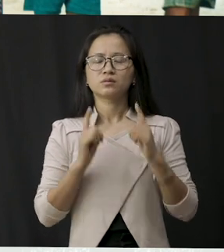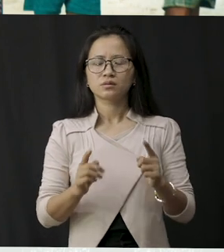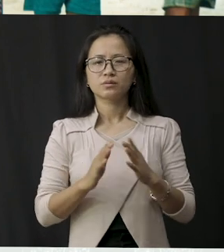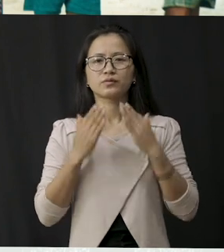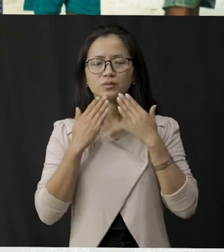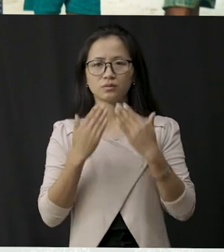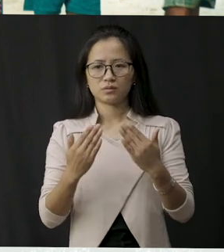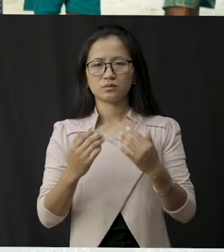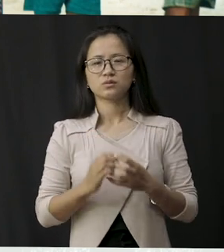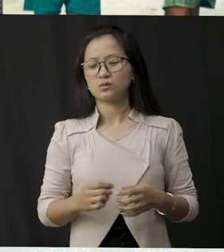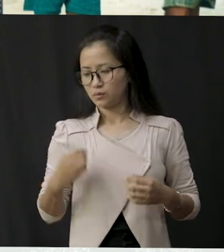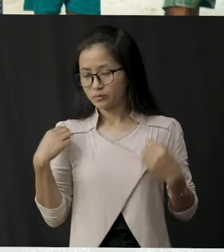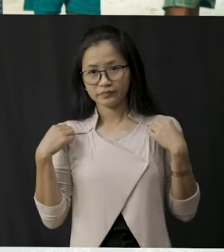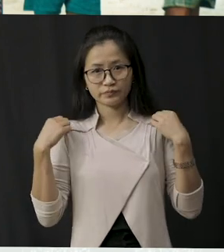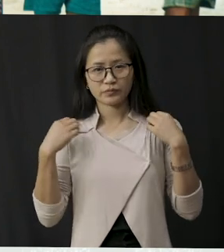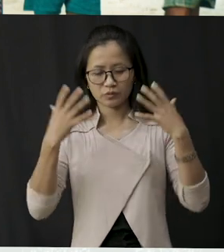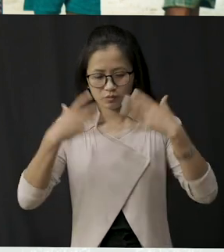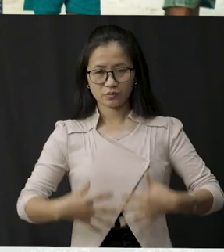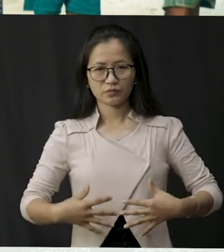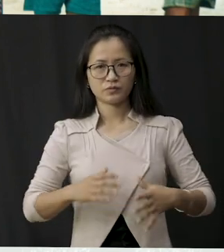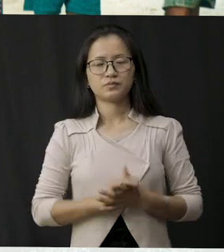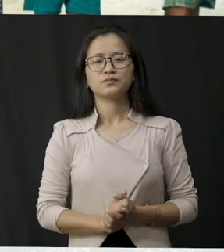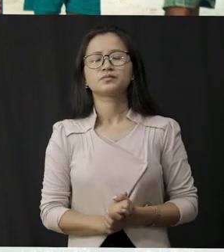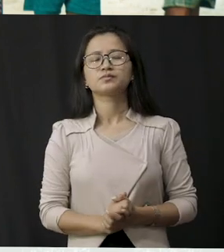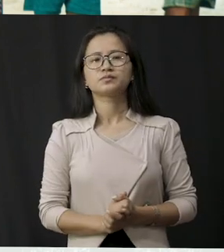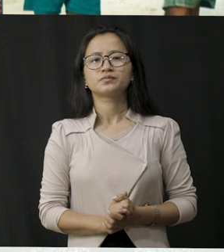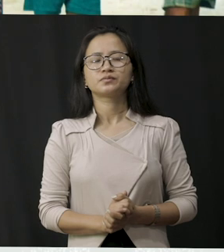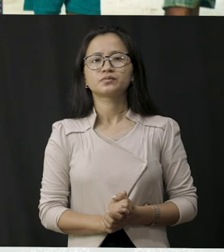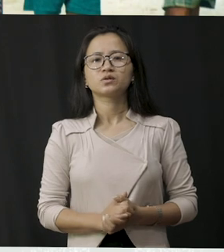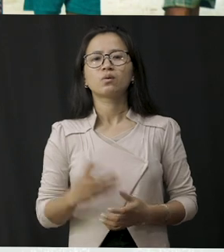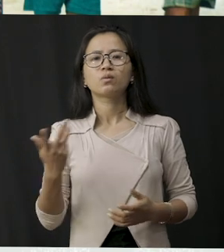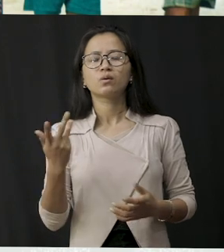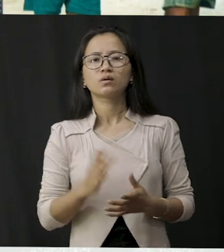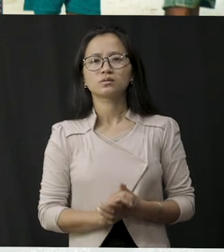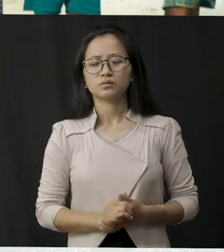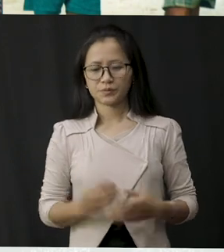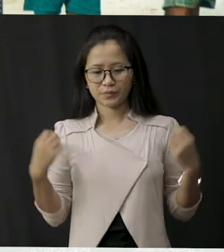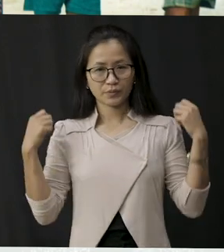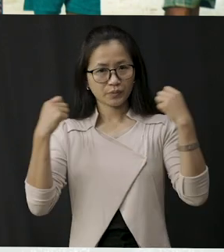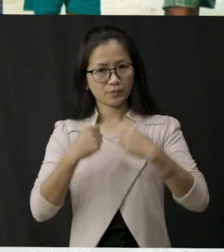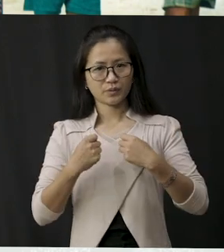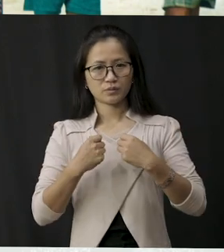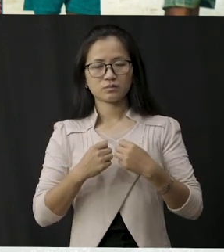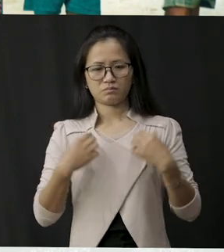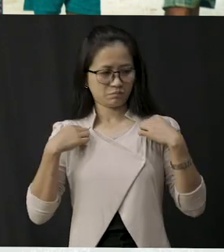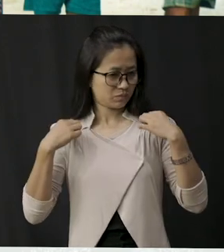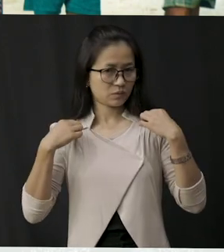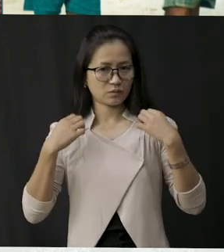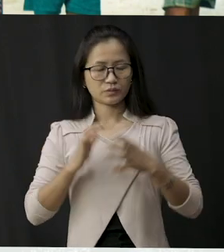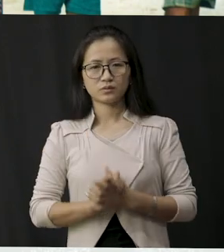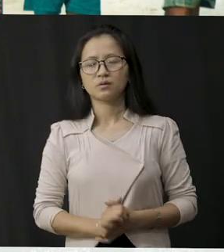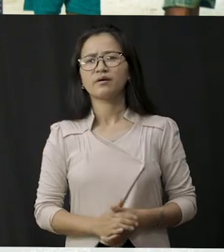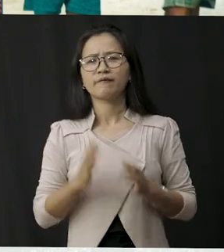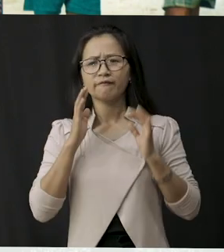okay? So students why do we wear clothes? That is my question and that